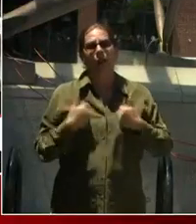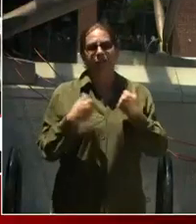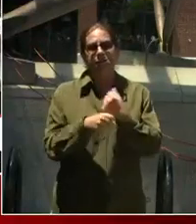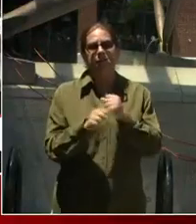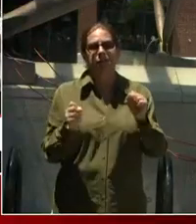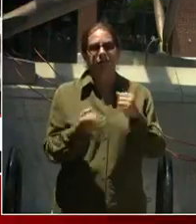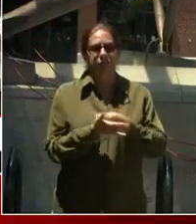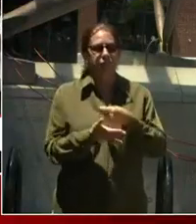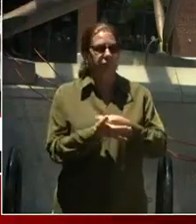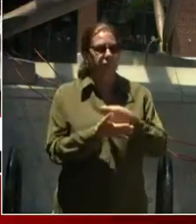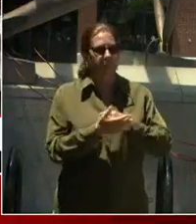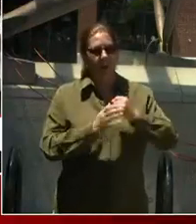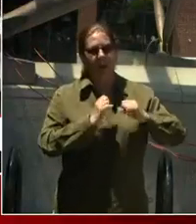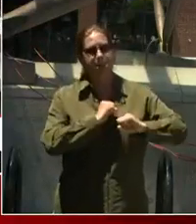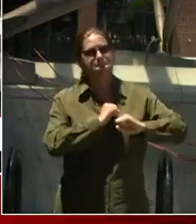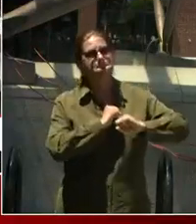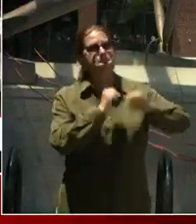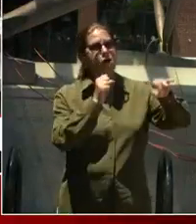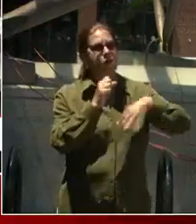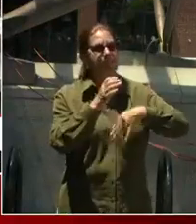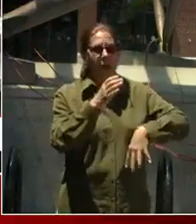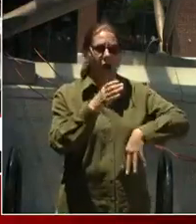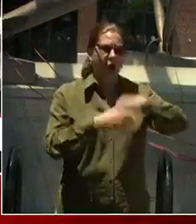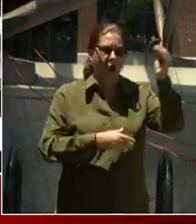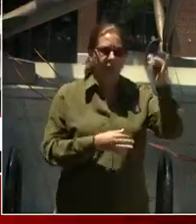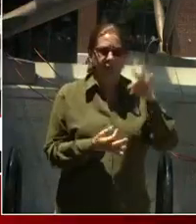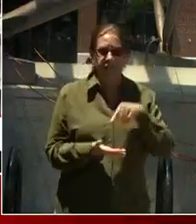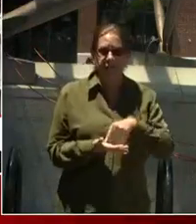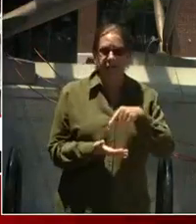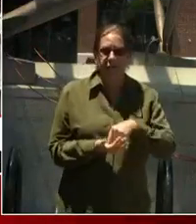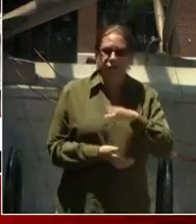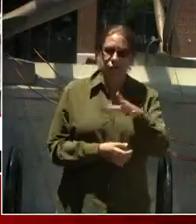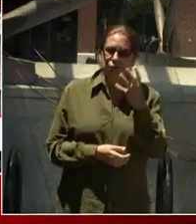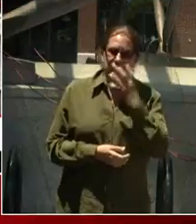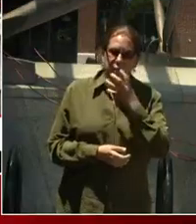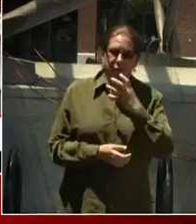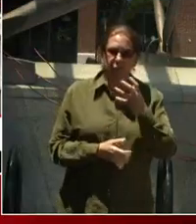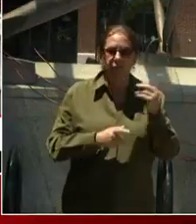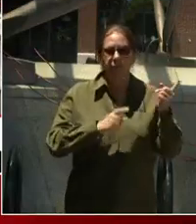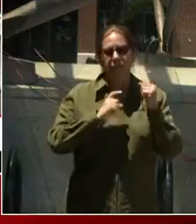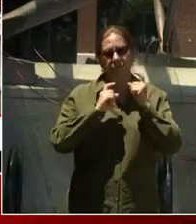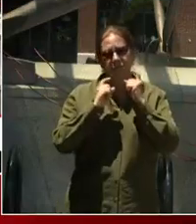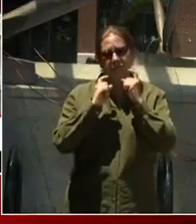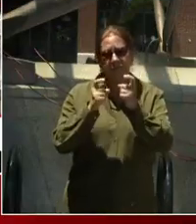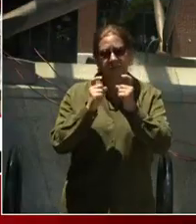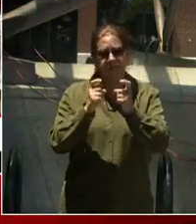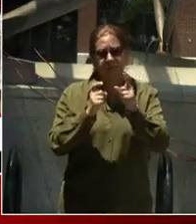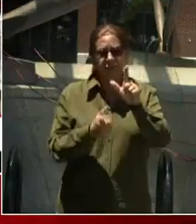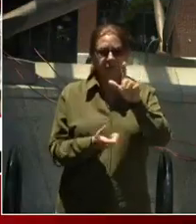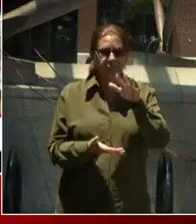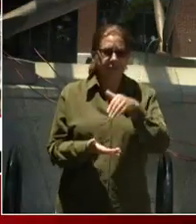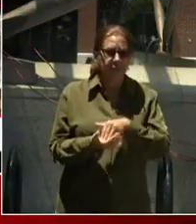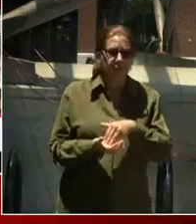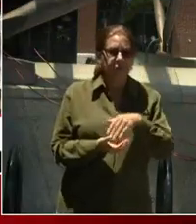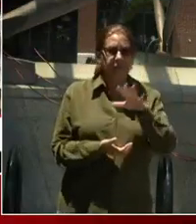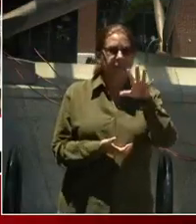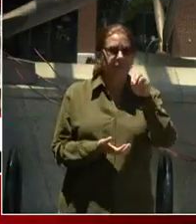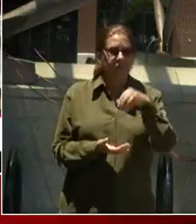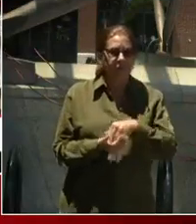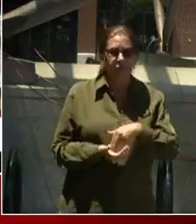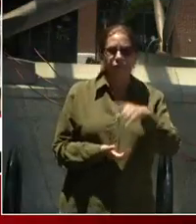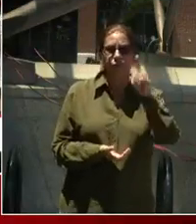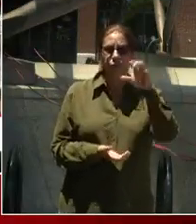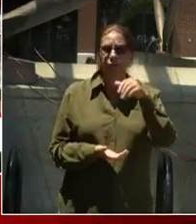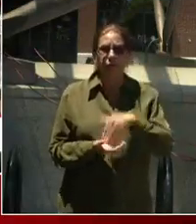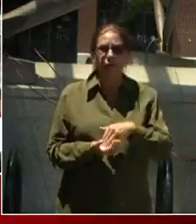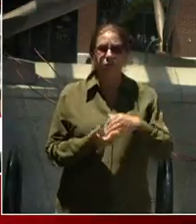happen to Ben, so we're going to give you a check. $25, $50, $100, $500, $1,000. We were able to take